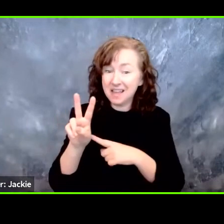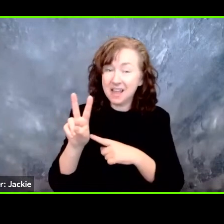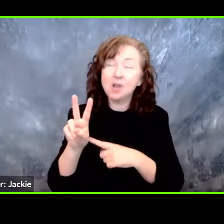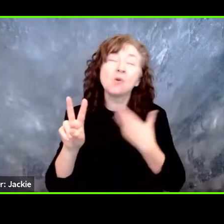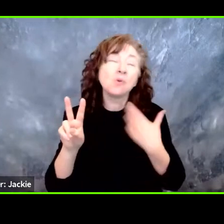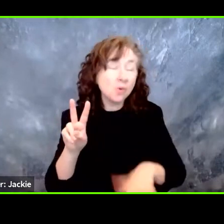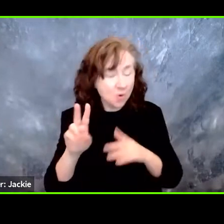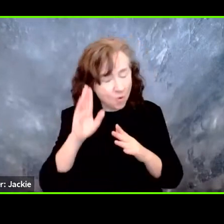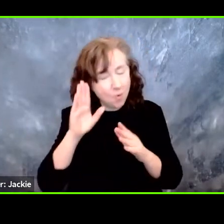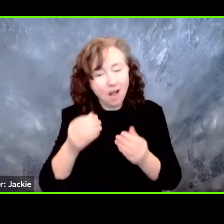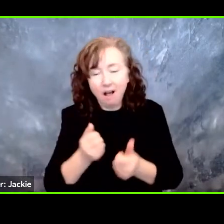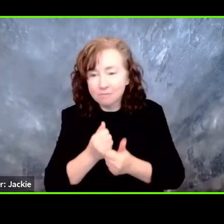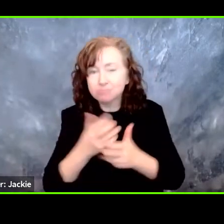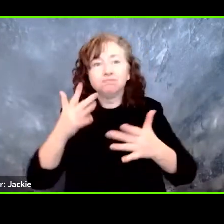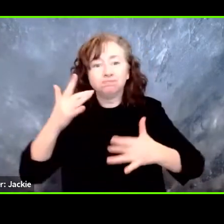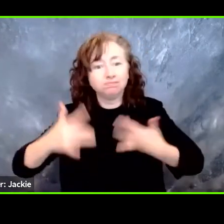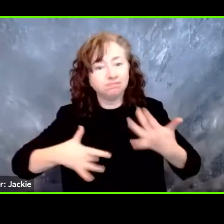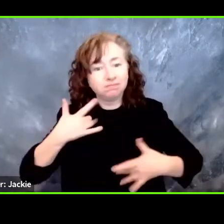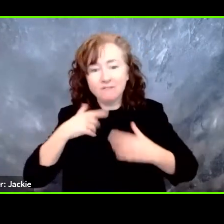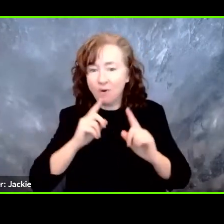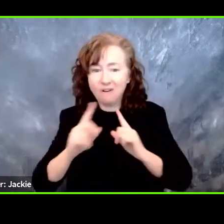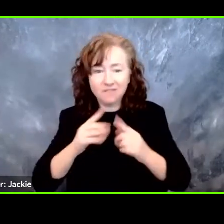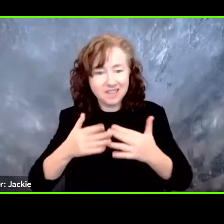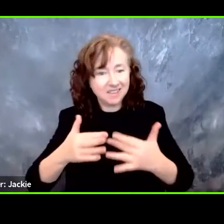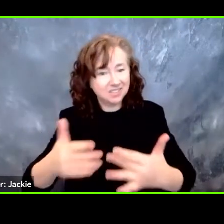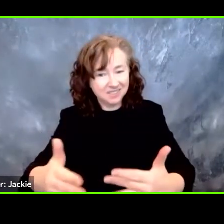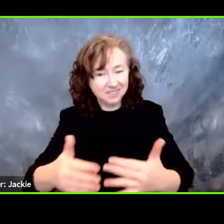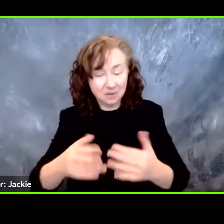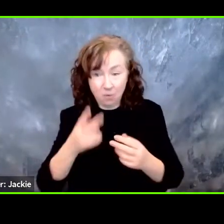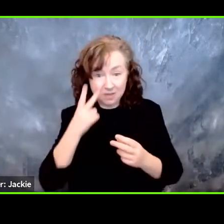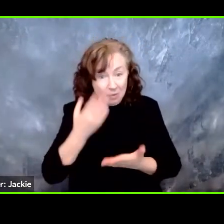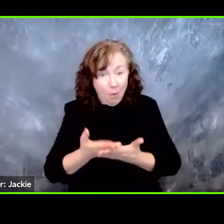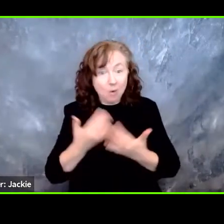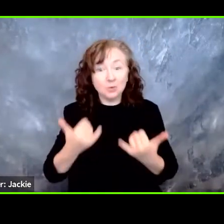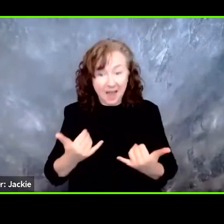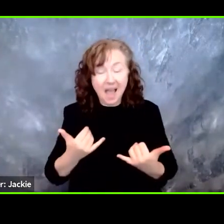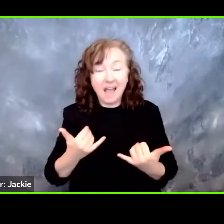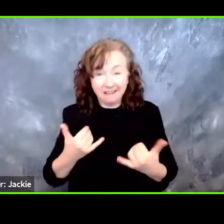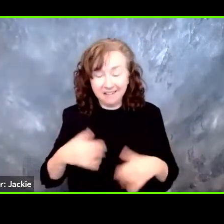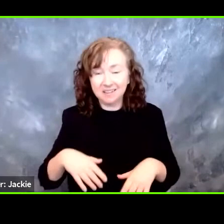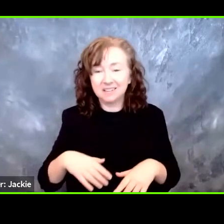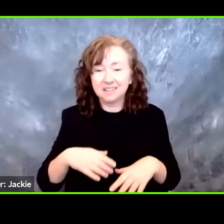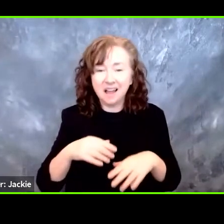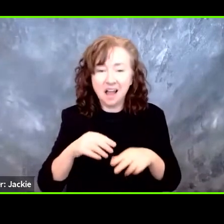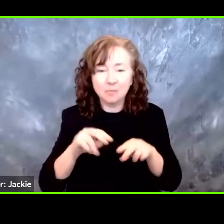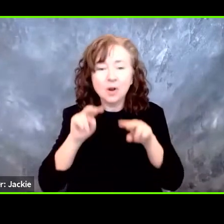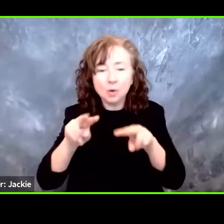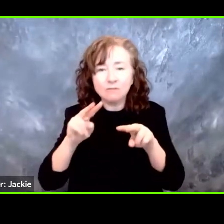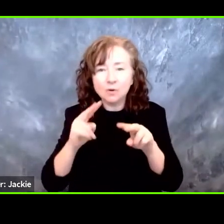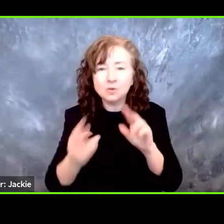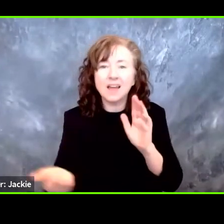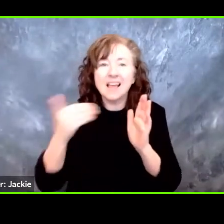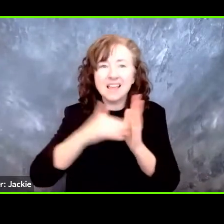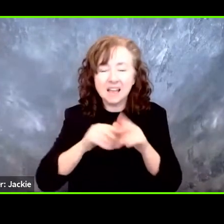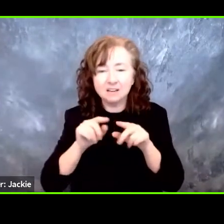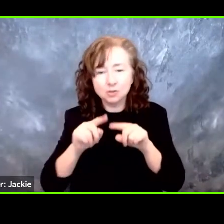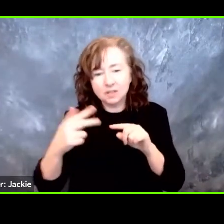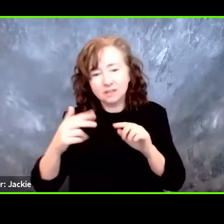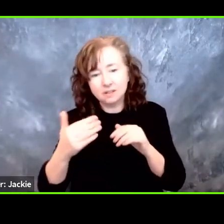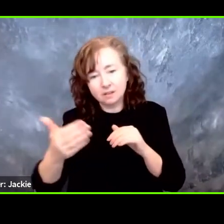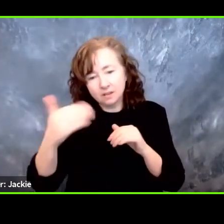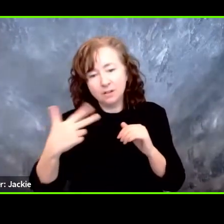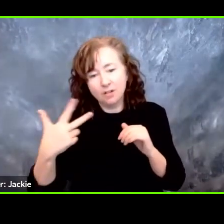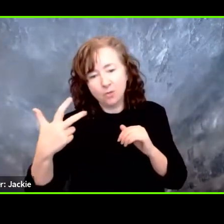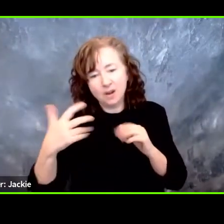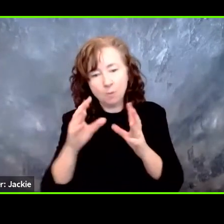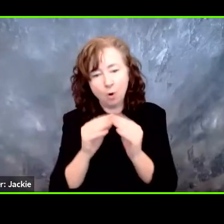conversation, and we've already seen that happen today and look forward to that happening over the next three meetings. So thanks